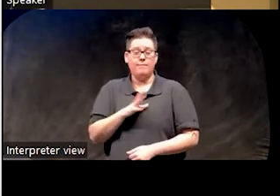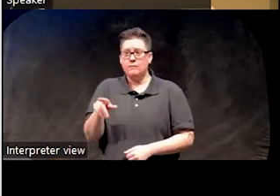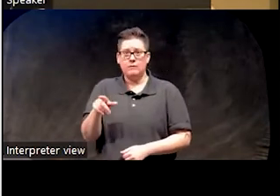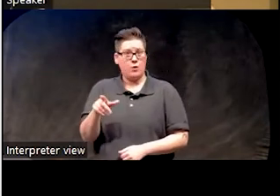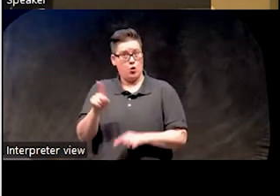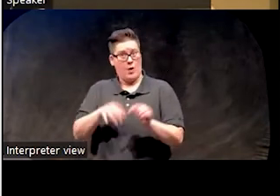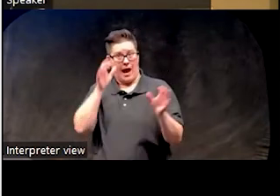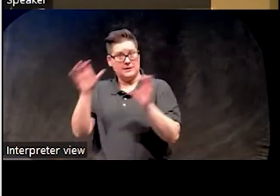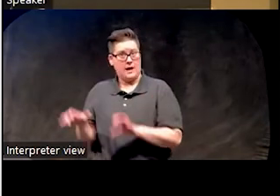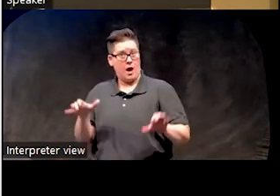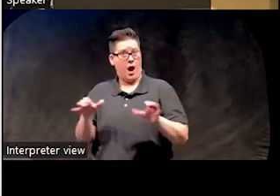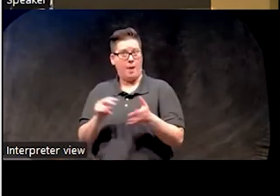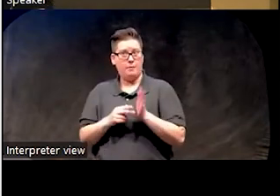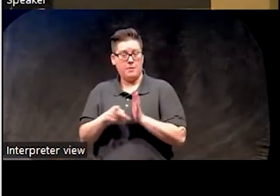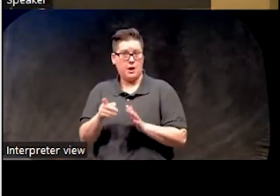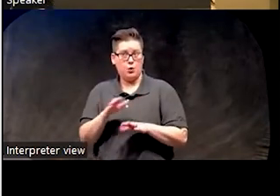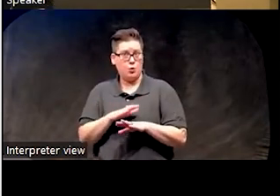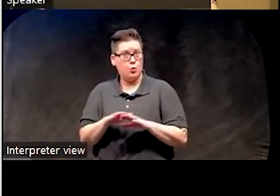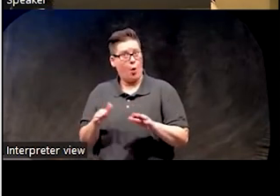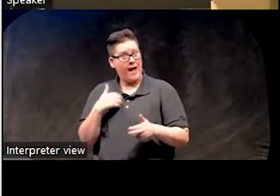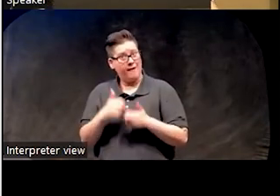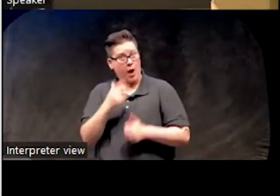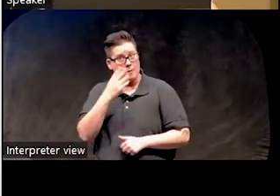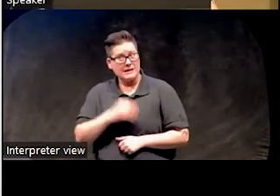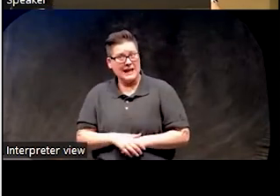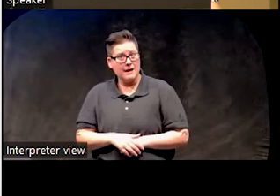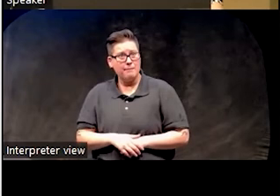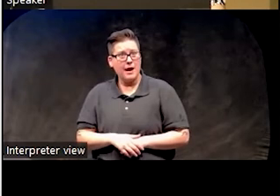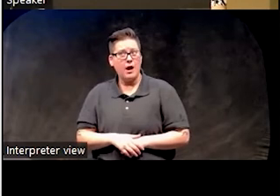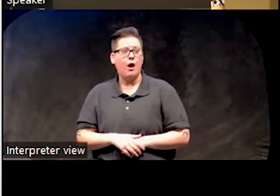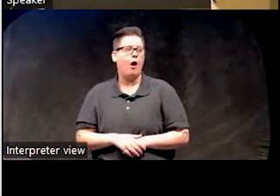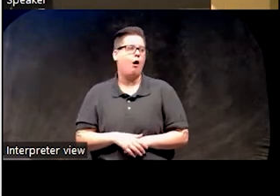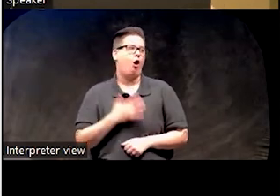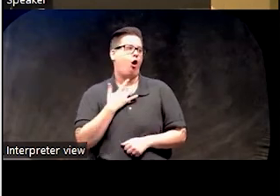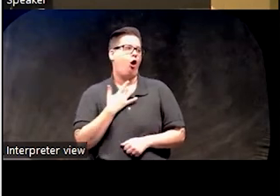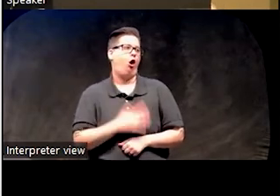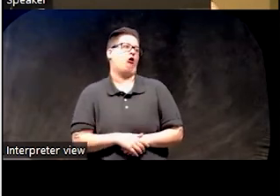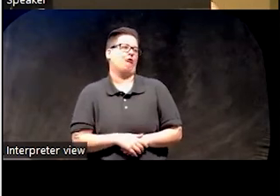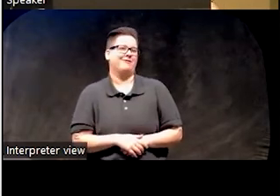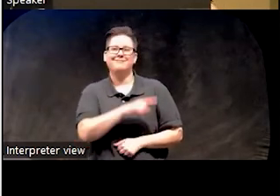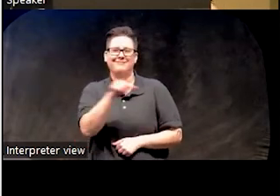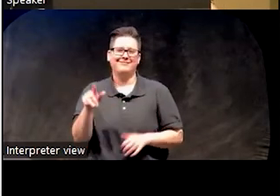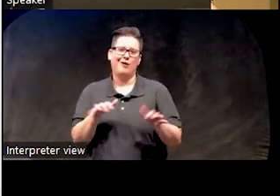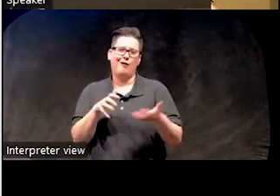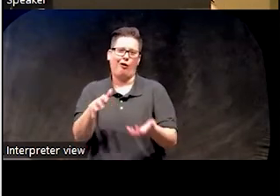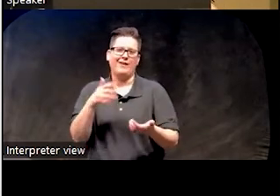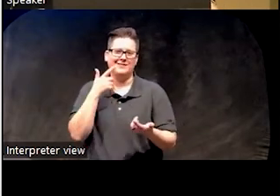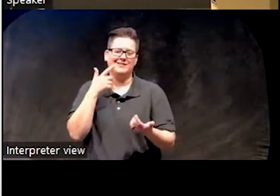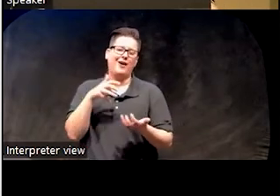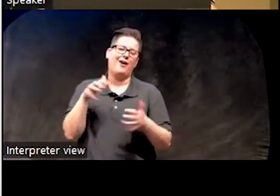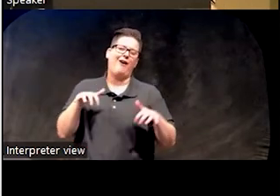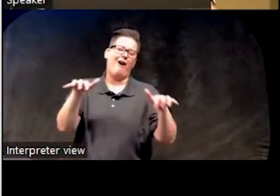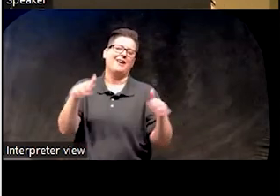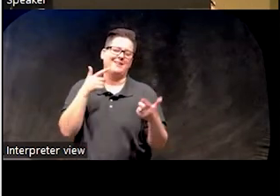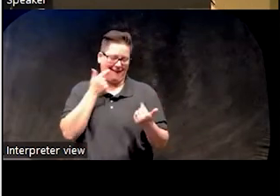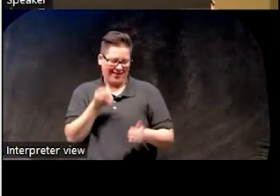all right, you can't stay up that late. You must not have insulin. And then they will argue that. Um, so it does take a little,